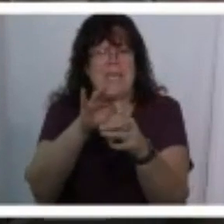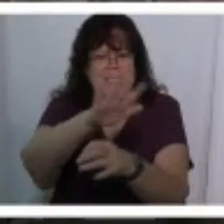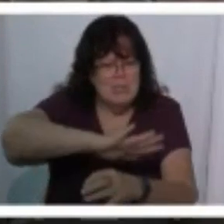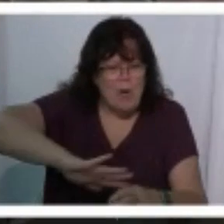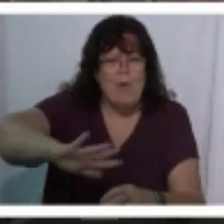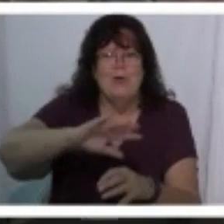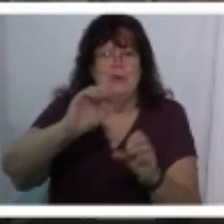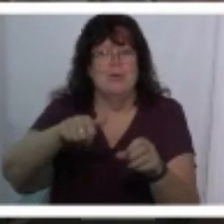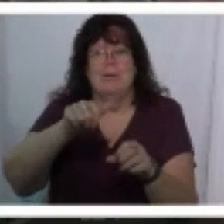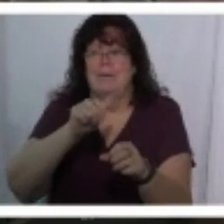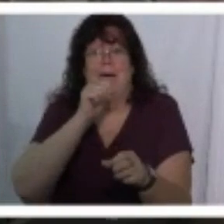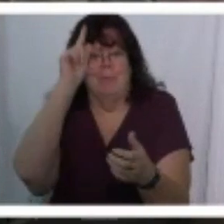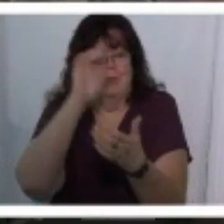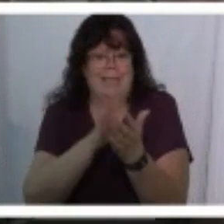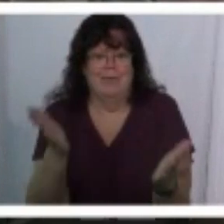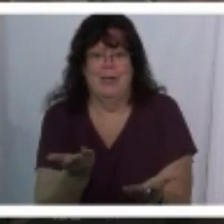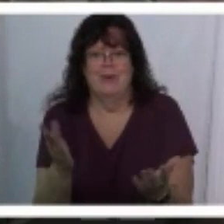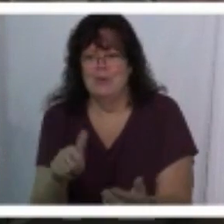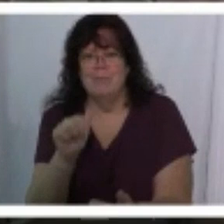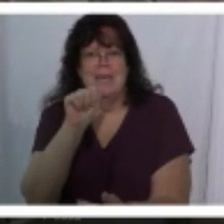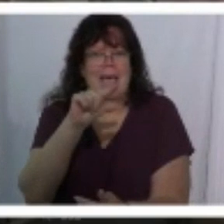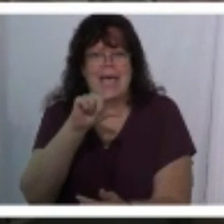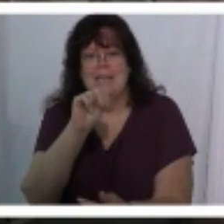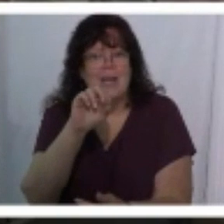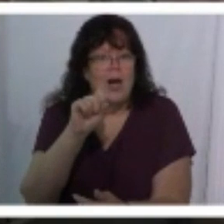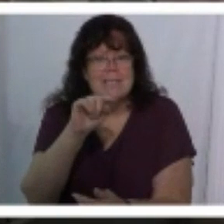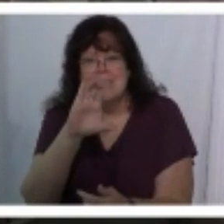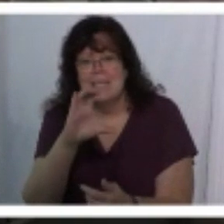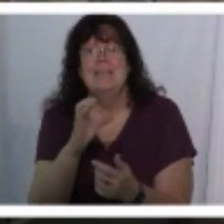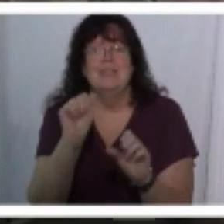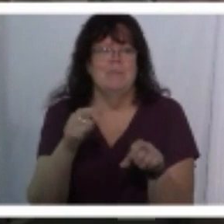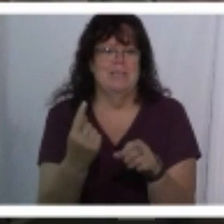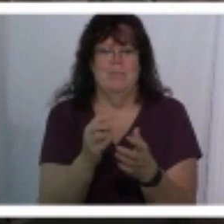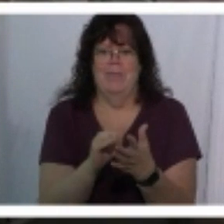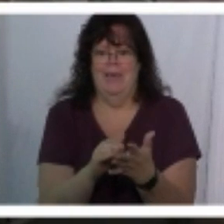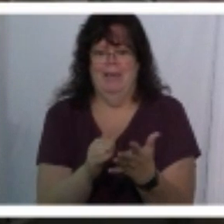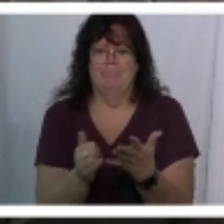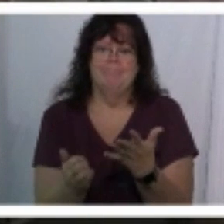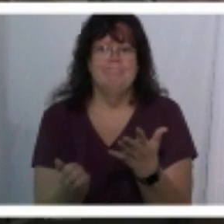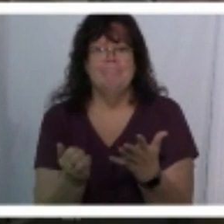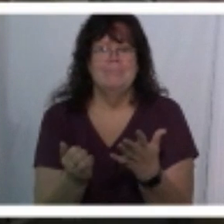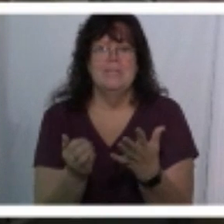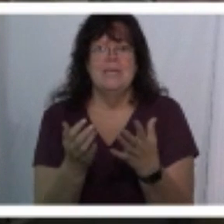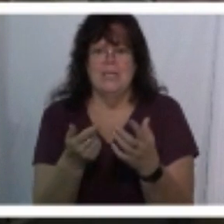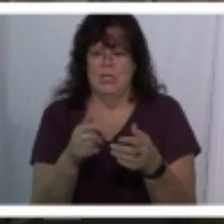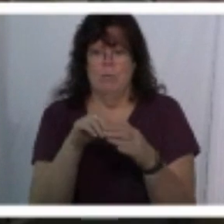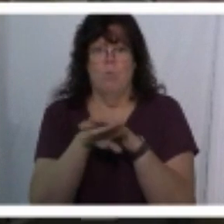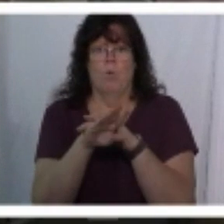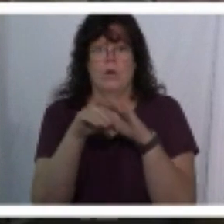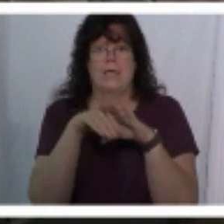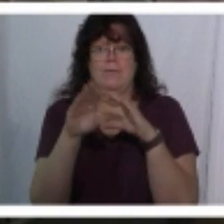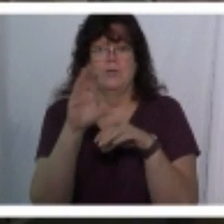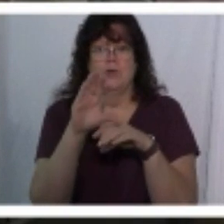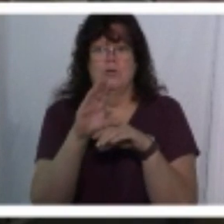you can be an atheist here you can be agnostic you can you can be someone who is like you know you were born in